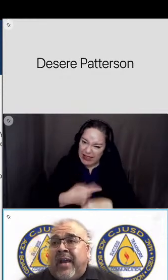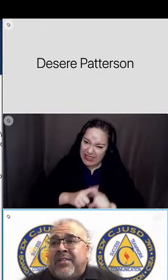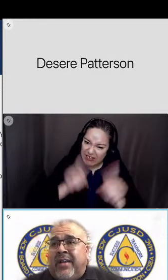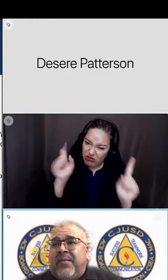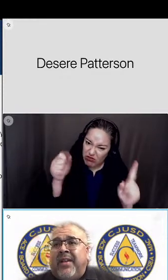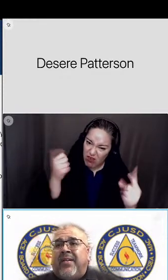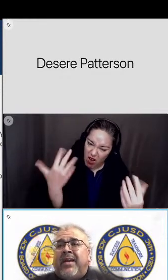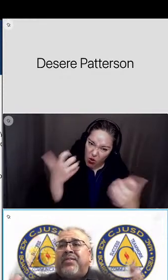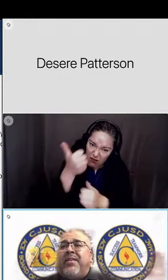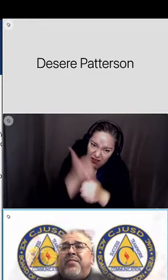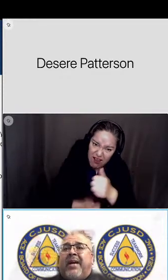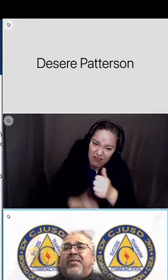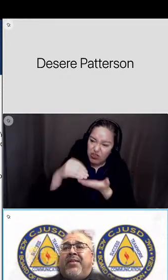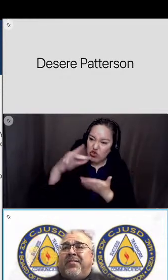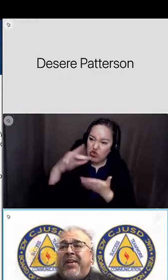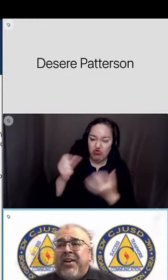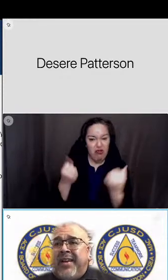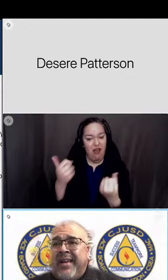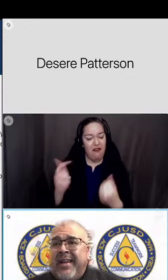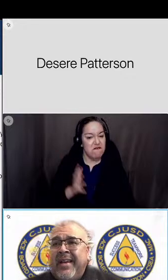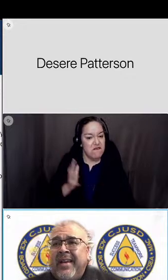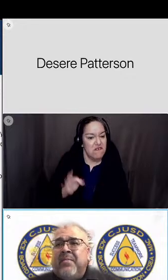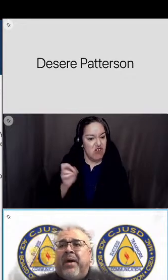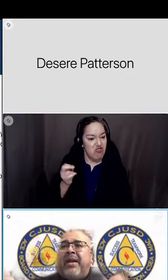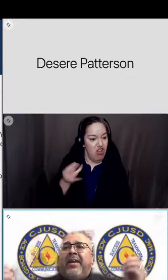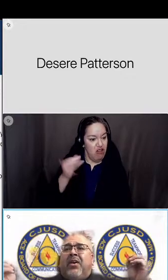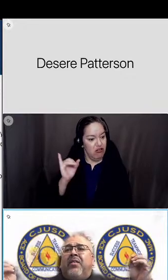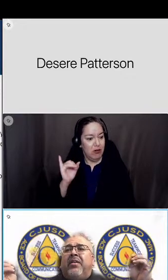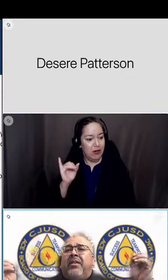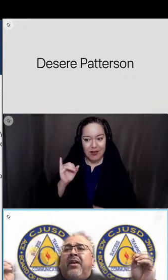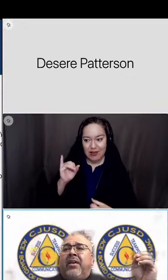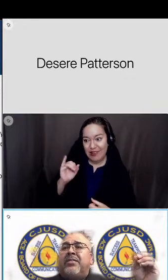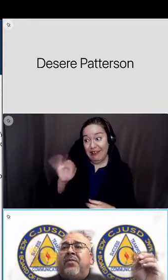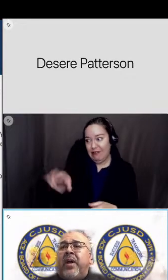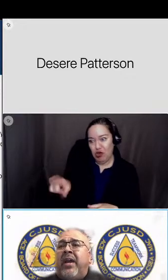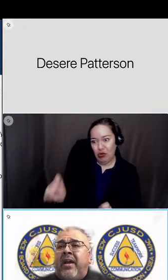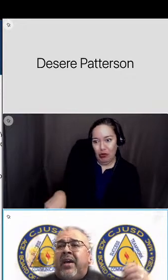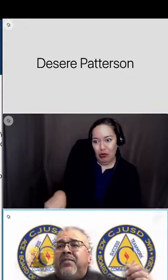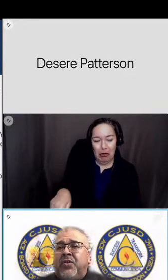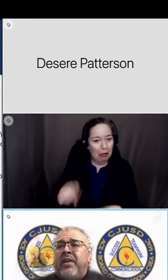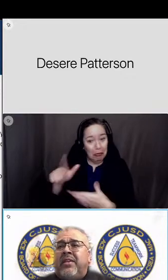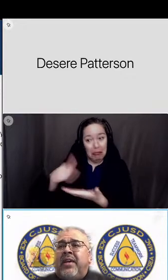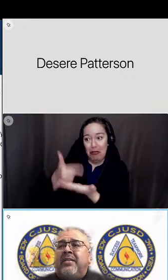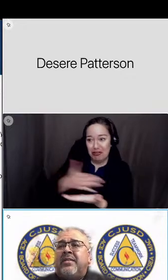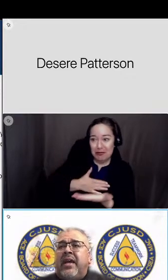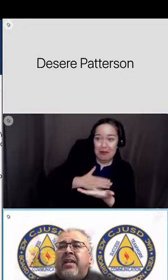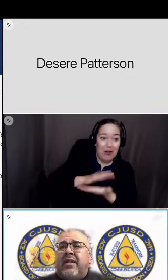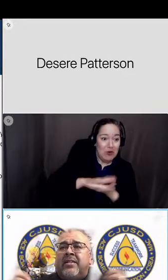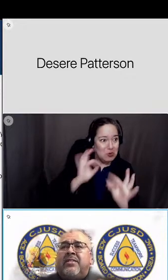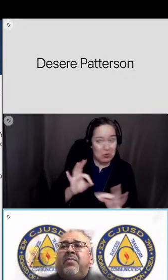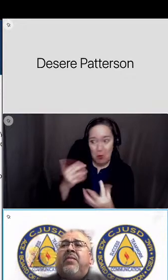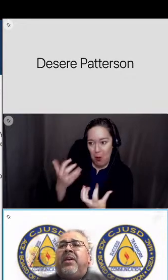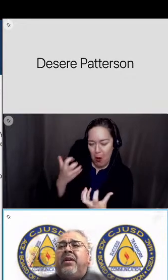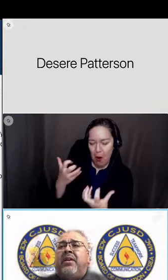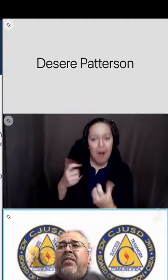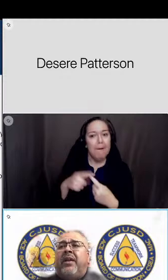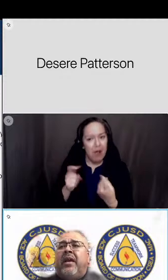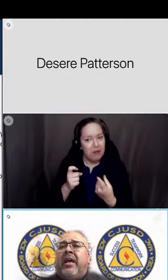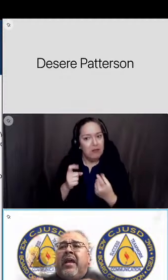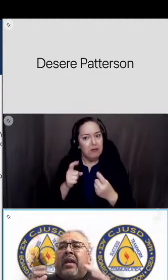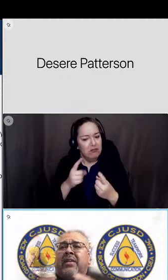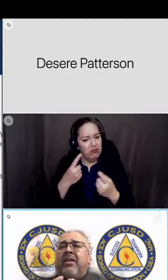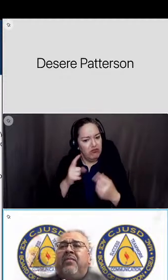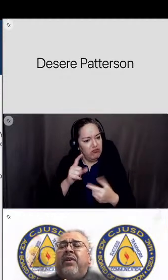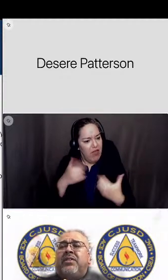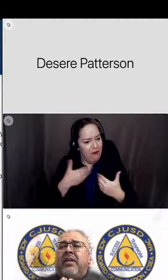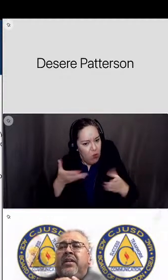a Ferrari actually when they graduate from my school if they could but you know there is a way of doing things and this is the way we're going to do